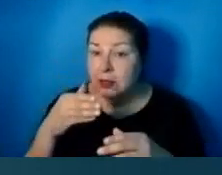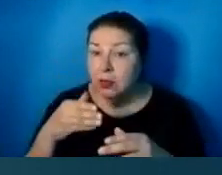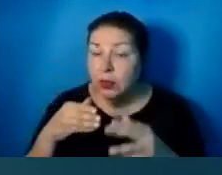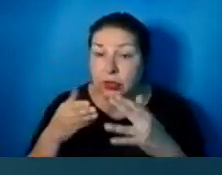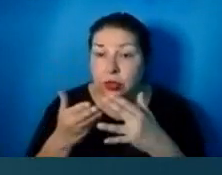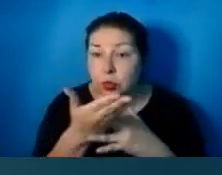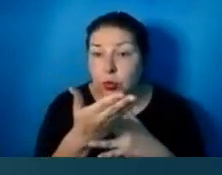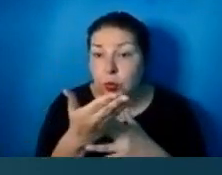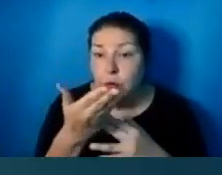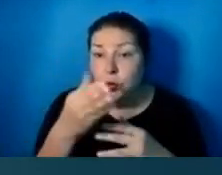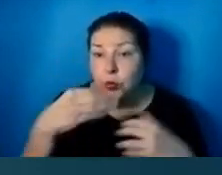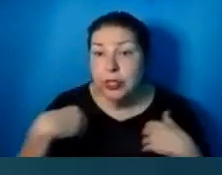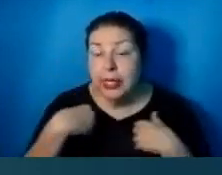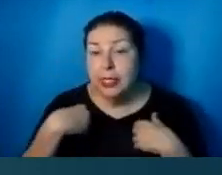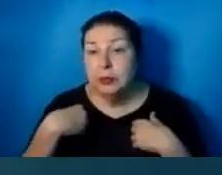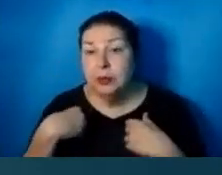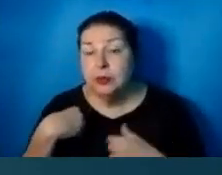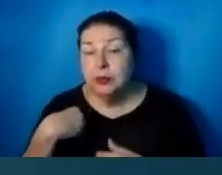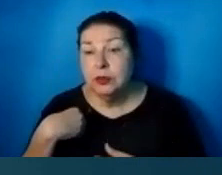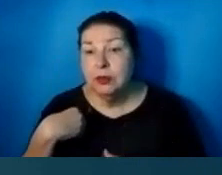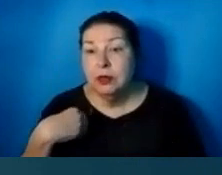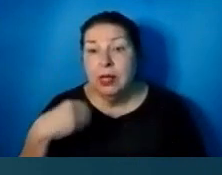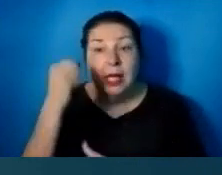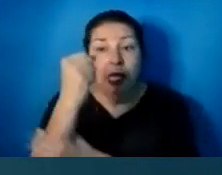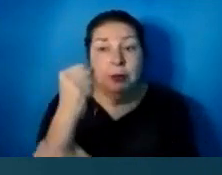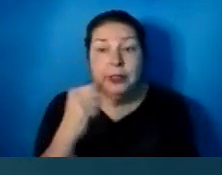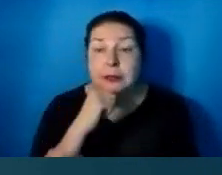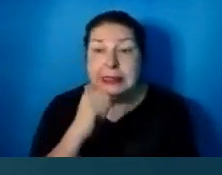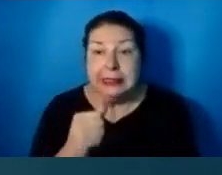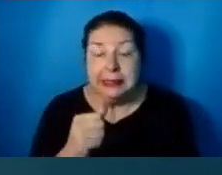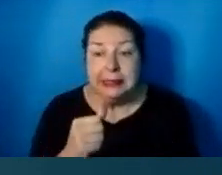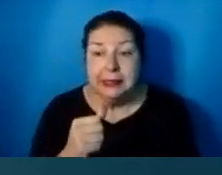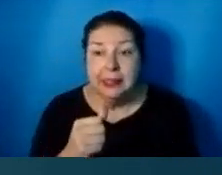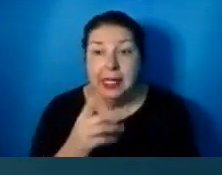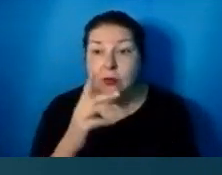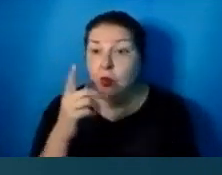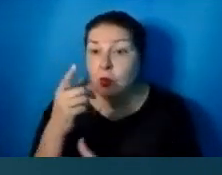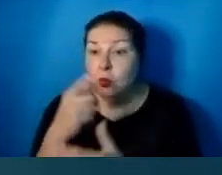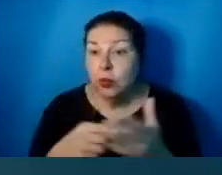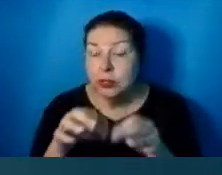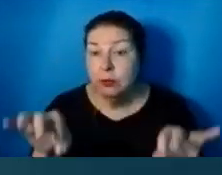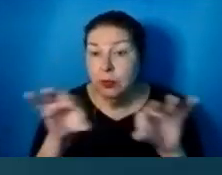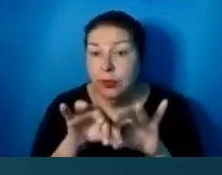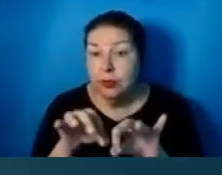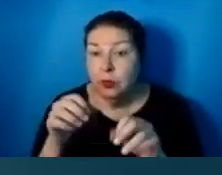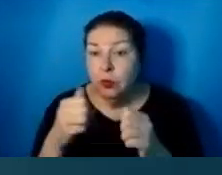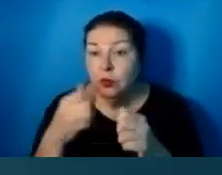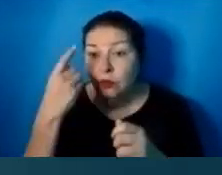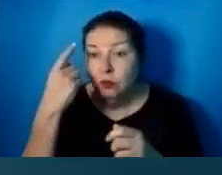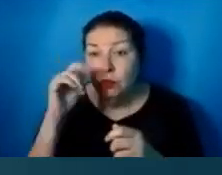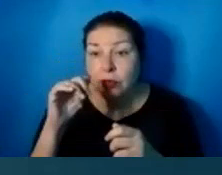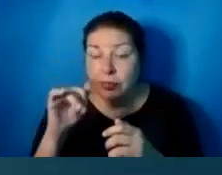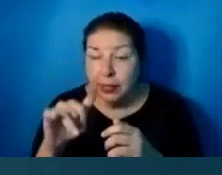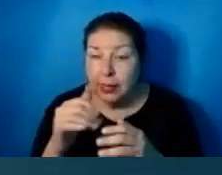And the significance of that is, when God passed through it, he is saying,